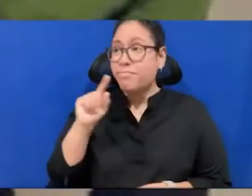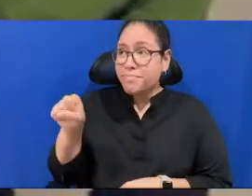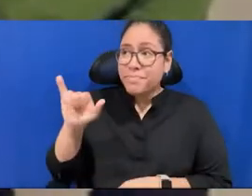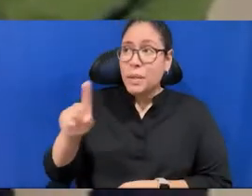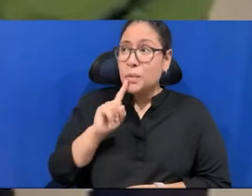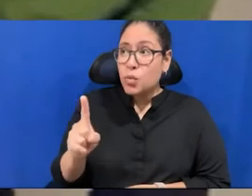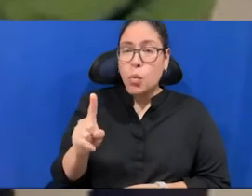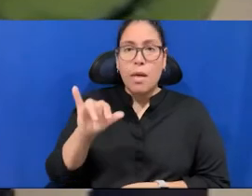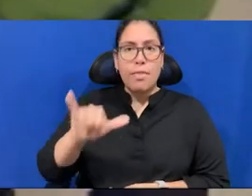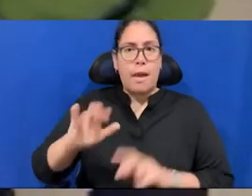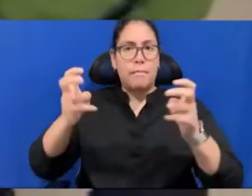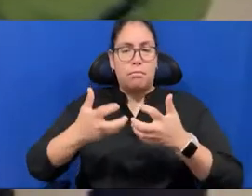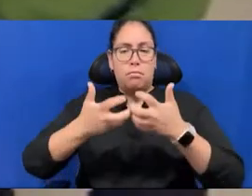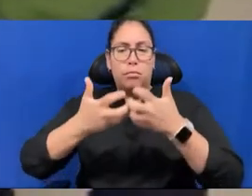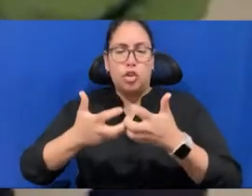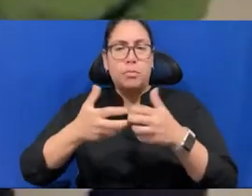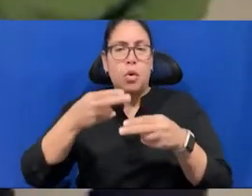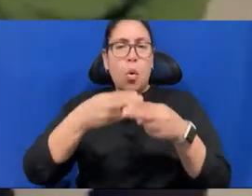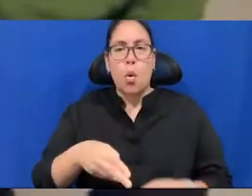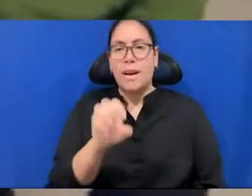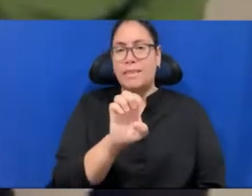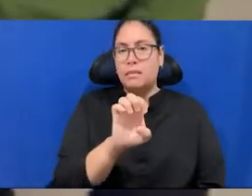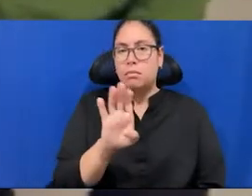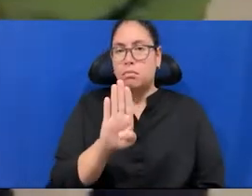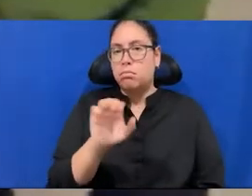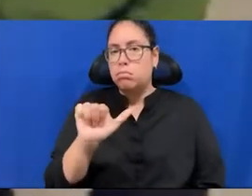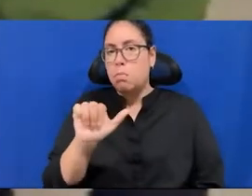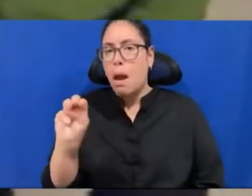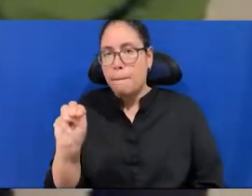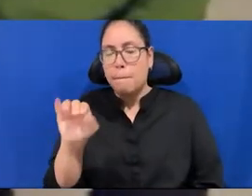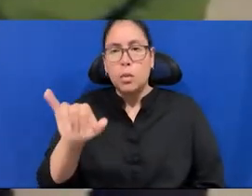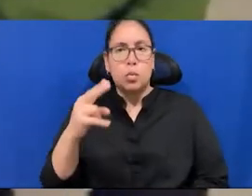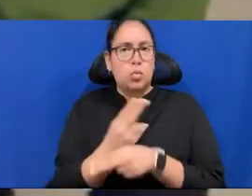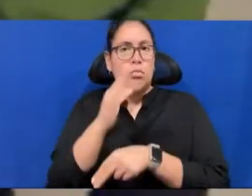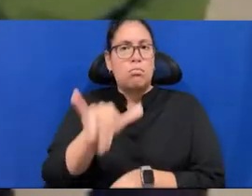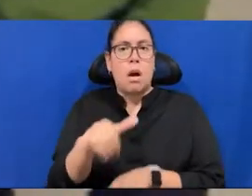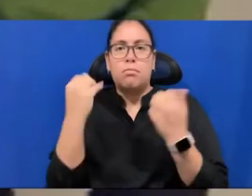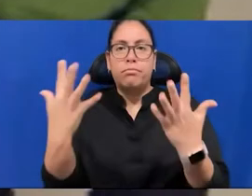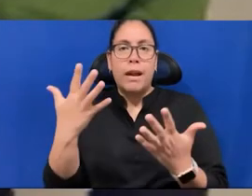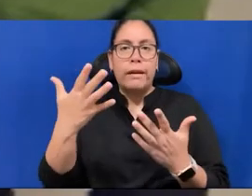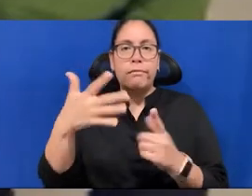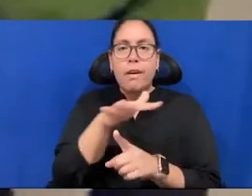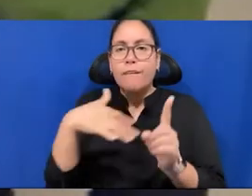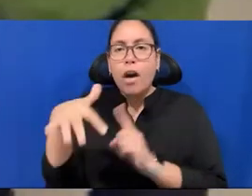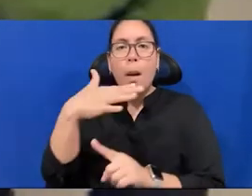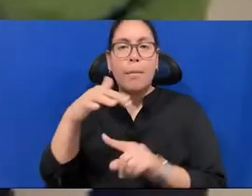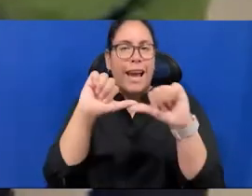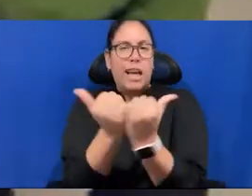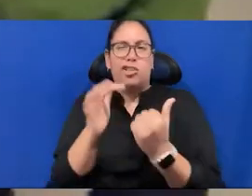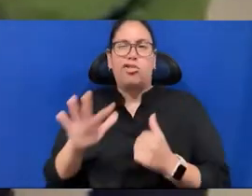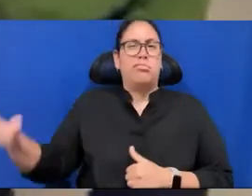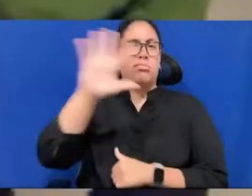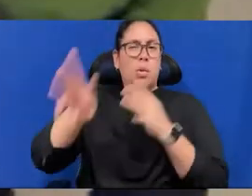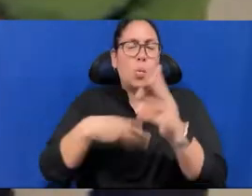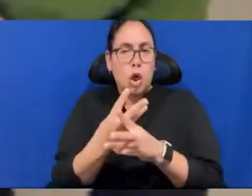and it's used by environmental agencies all over the country that collects, um, air quality. And what it does, I mean, you